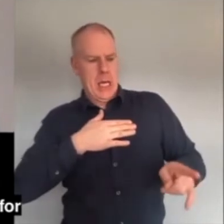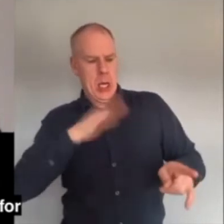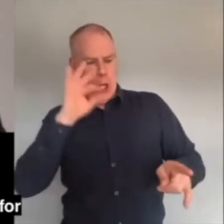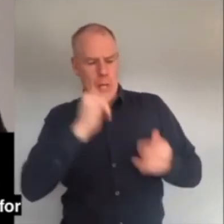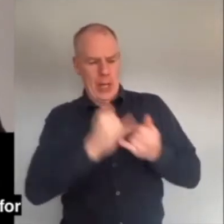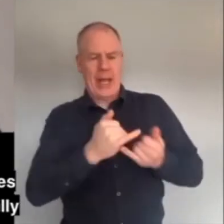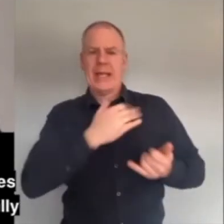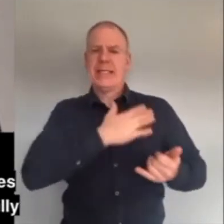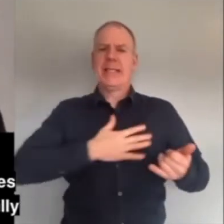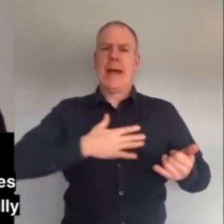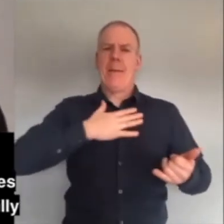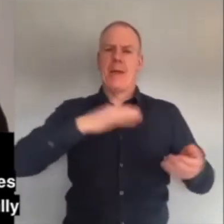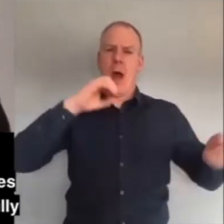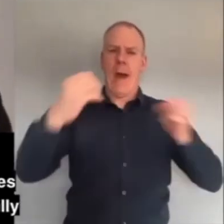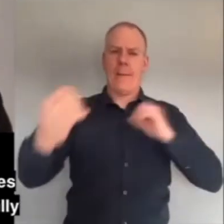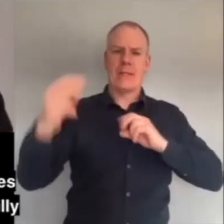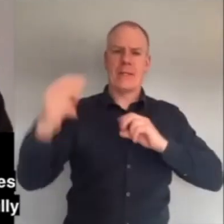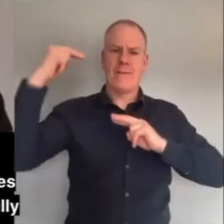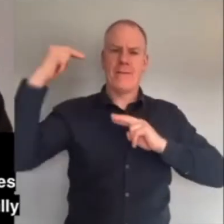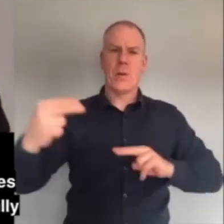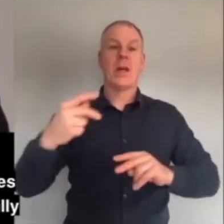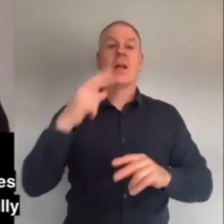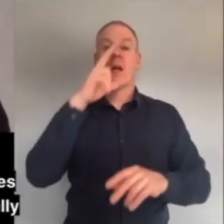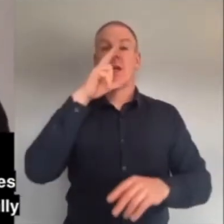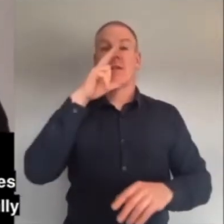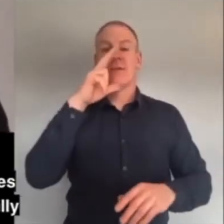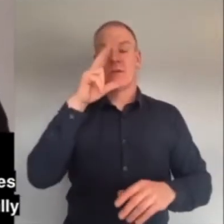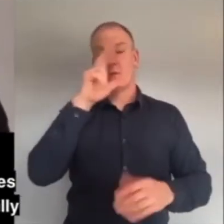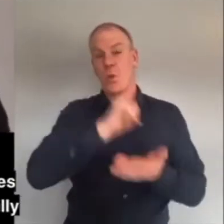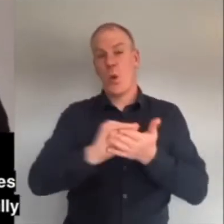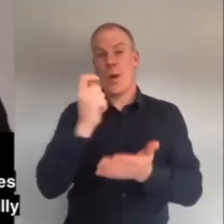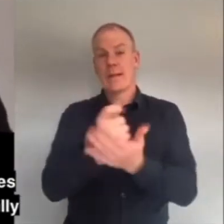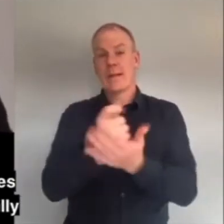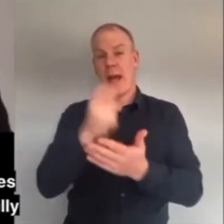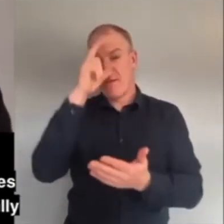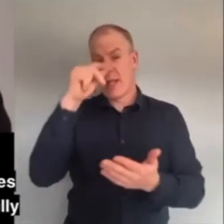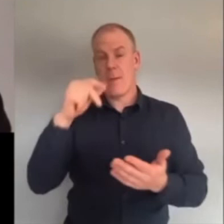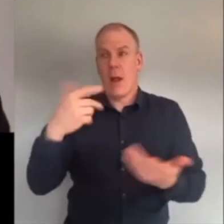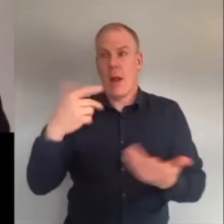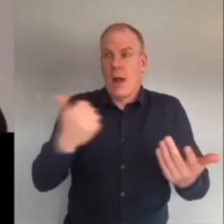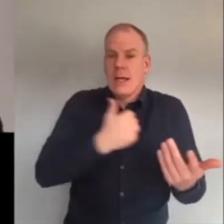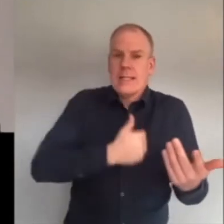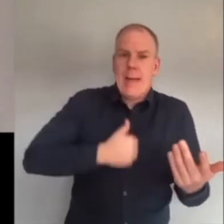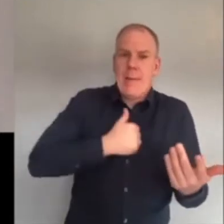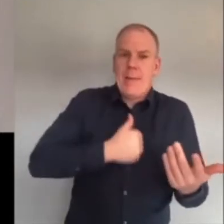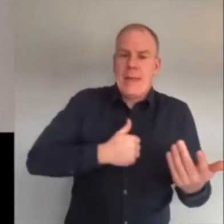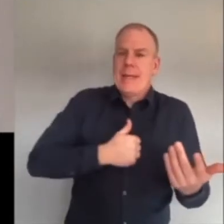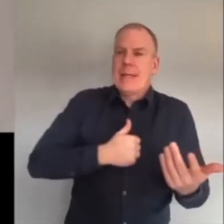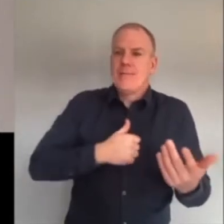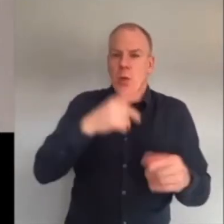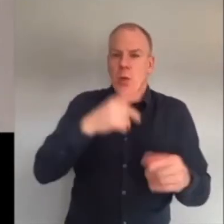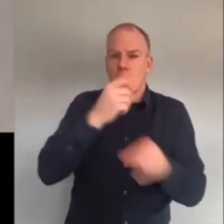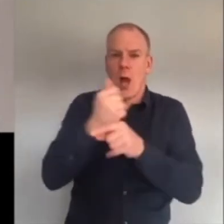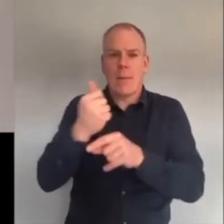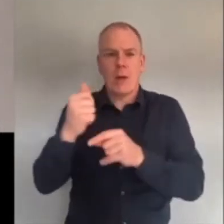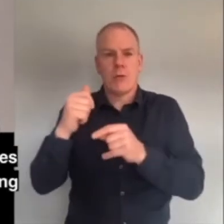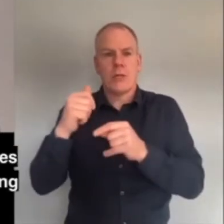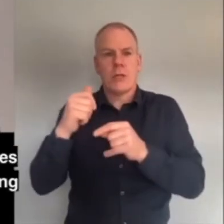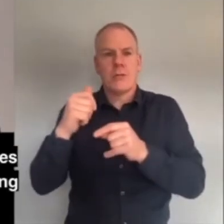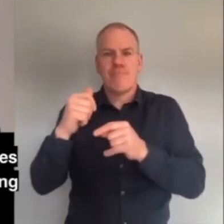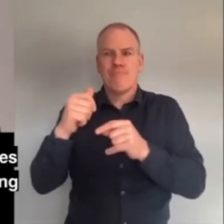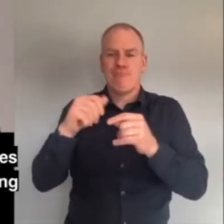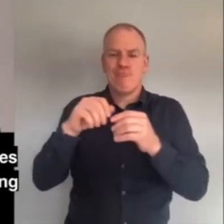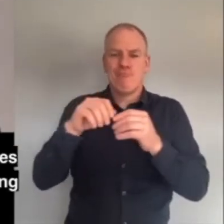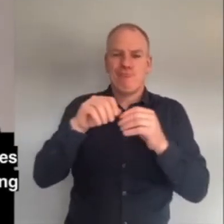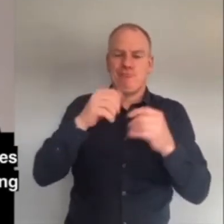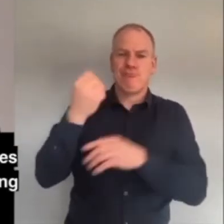to show sympathy for the other science views. When The Times say The New York Times sympathetically covers Republican positions, New York